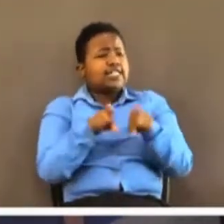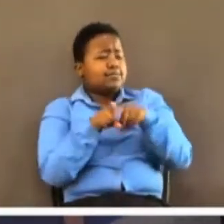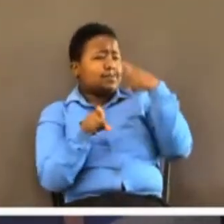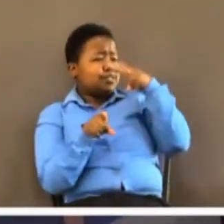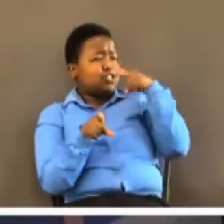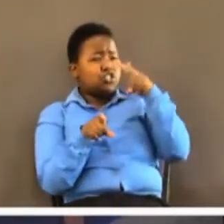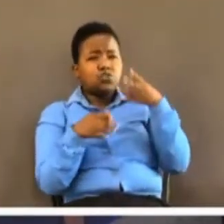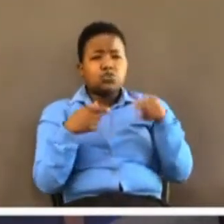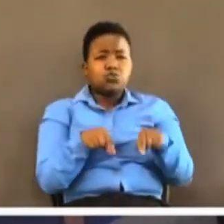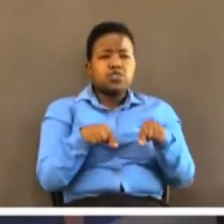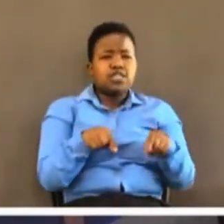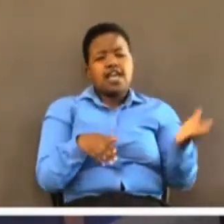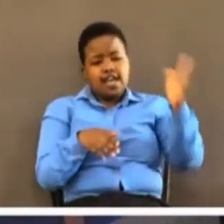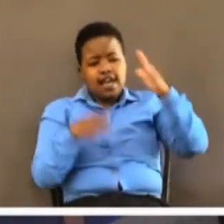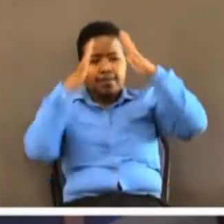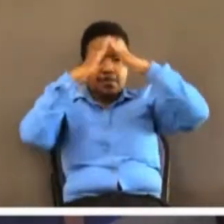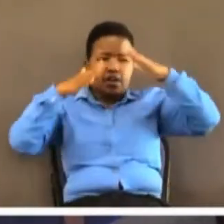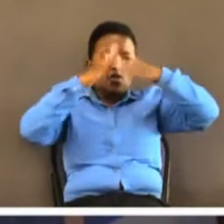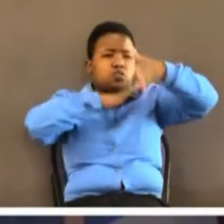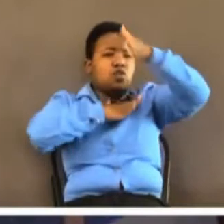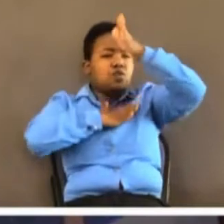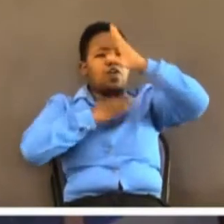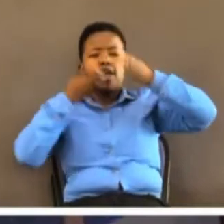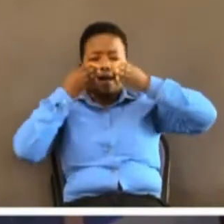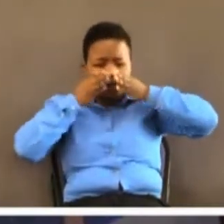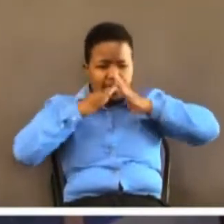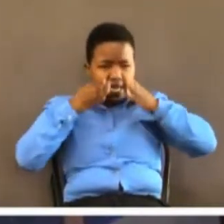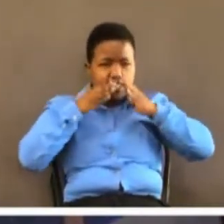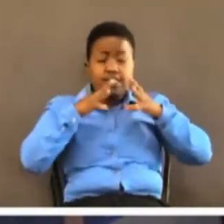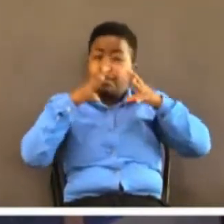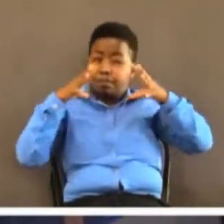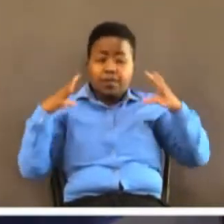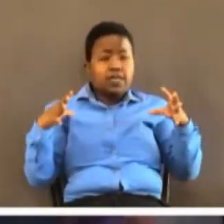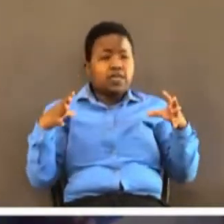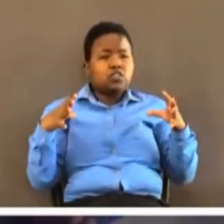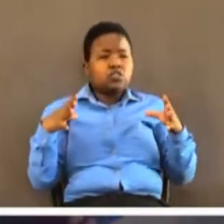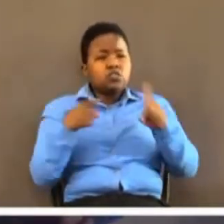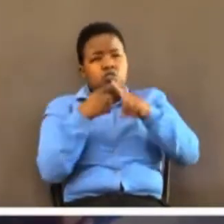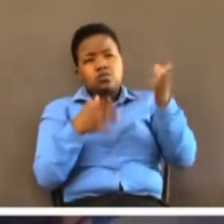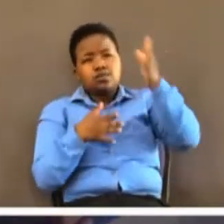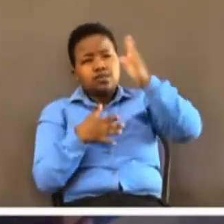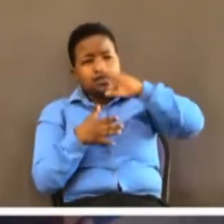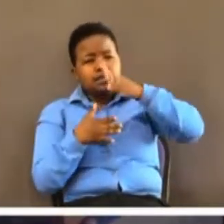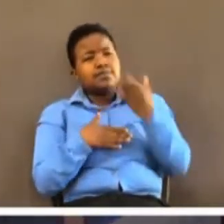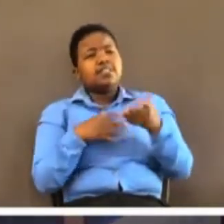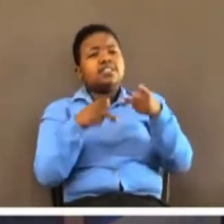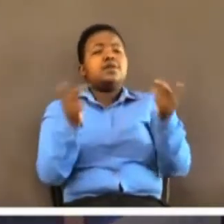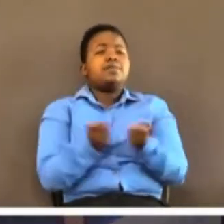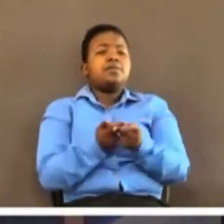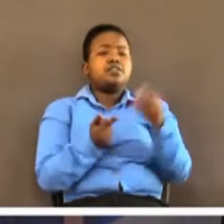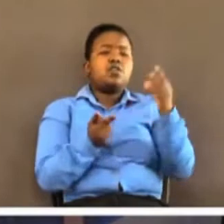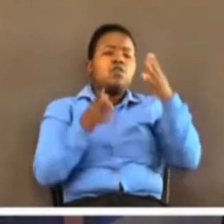come to the house of God. It's a blessing, a blessing and a huge one to come to this place of